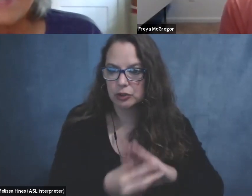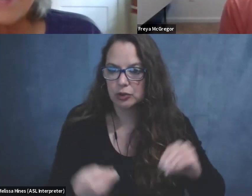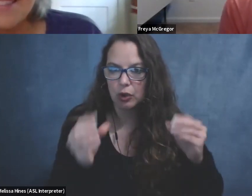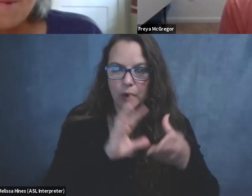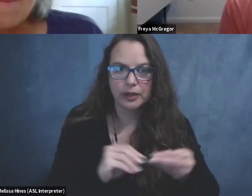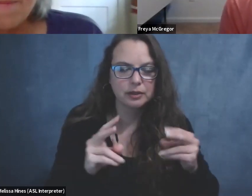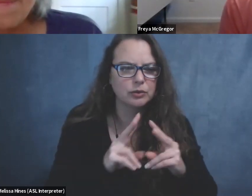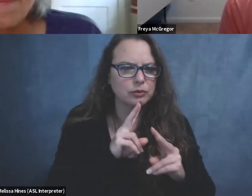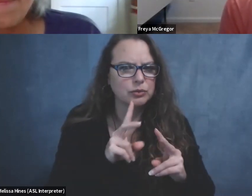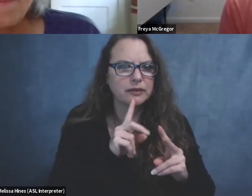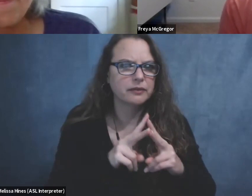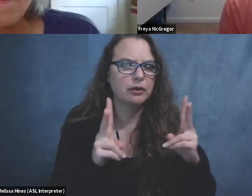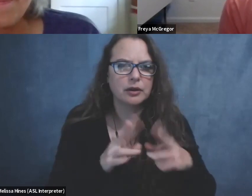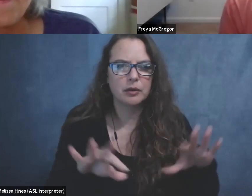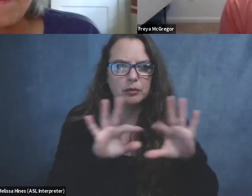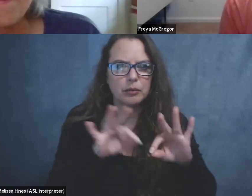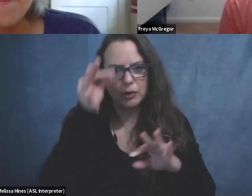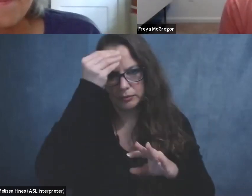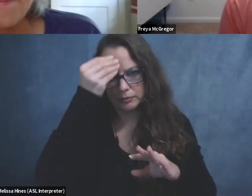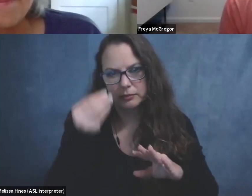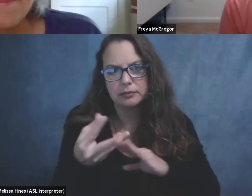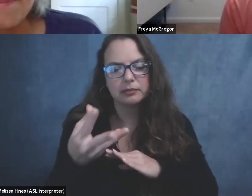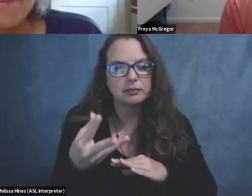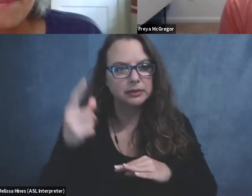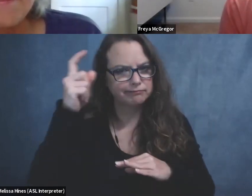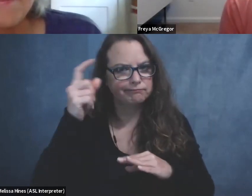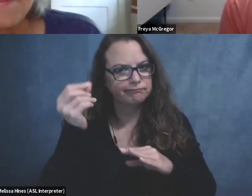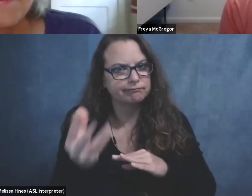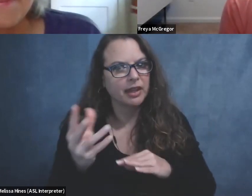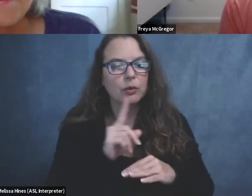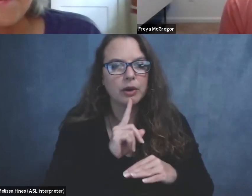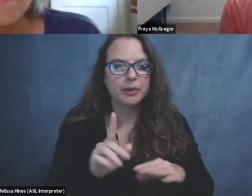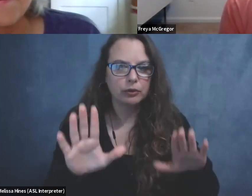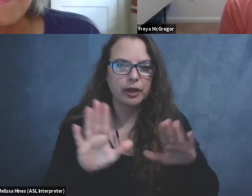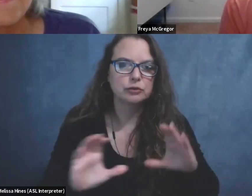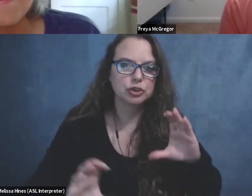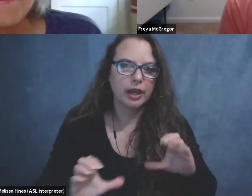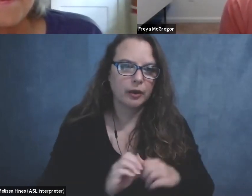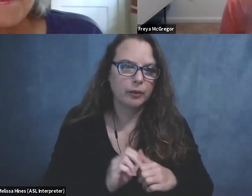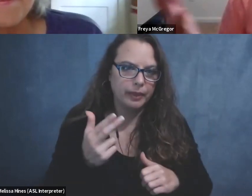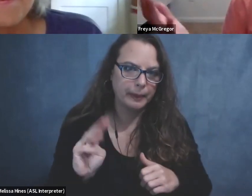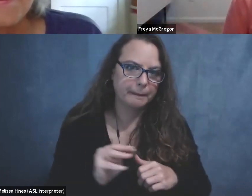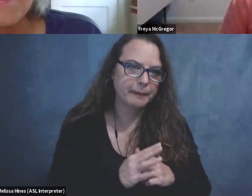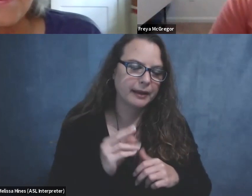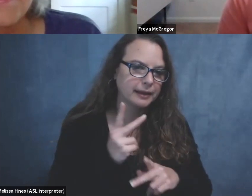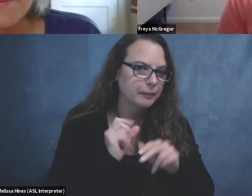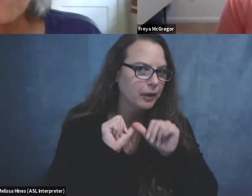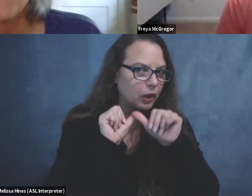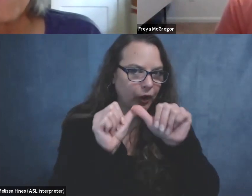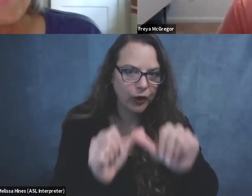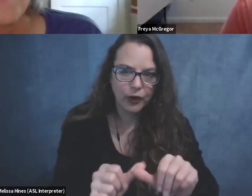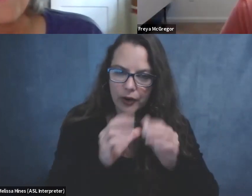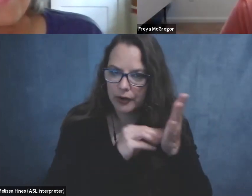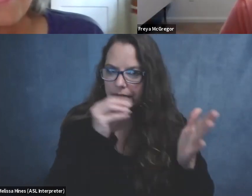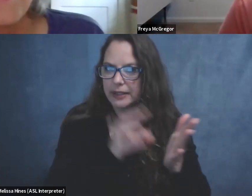really important insights. Um, and it'll be, it'll be really great to chat with him, um, and keep learning and, um,